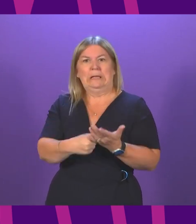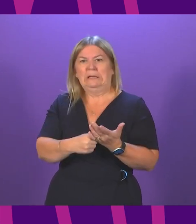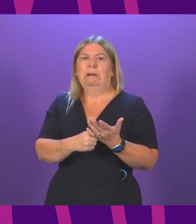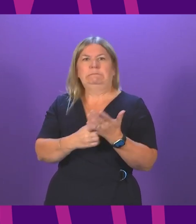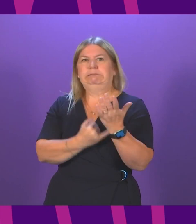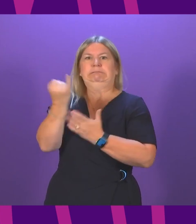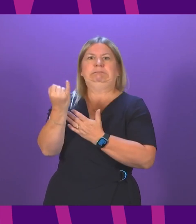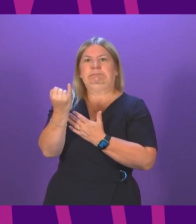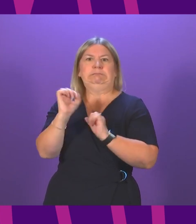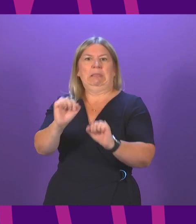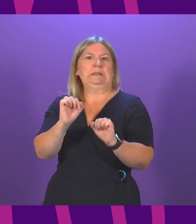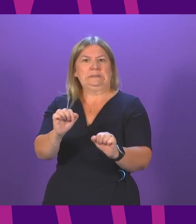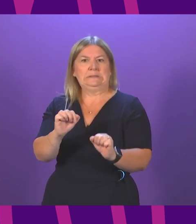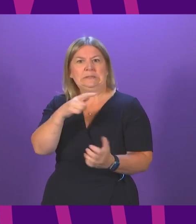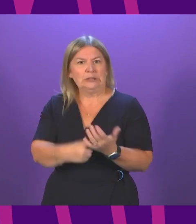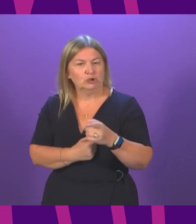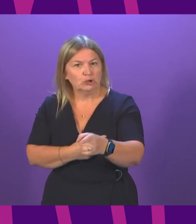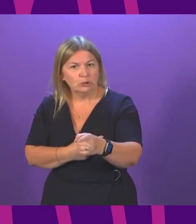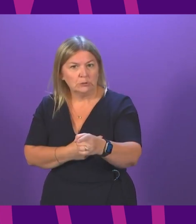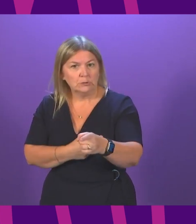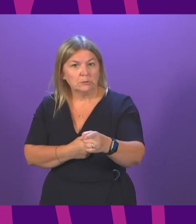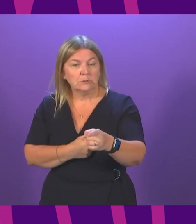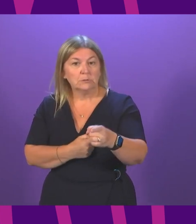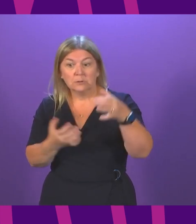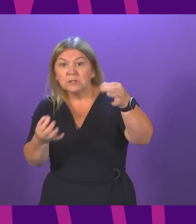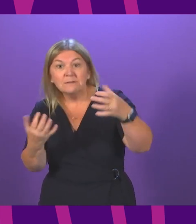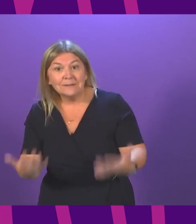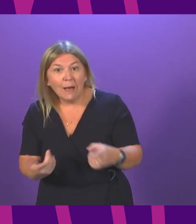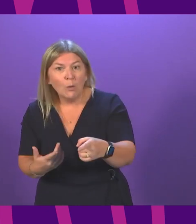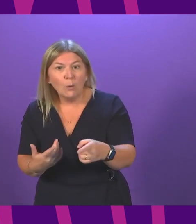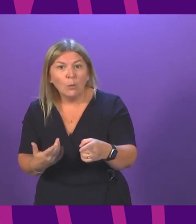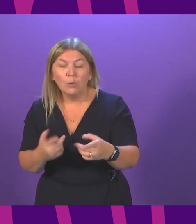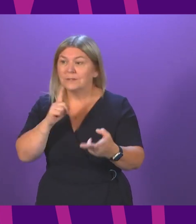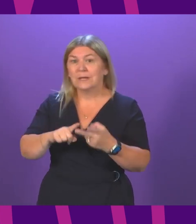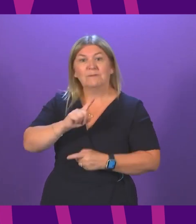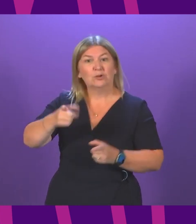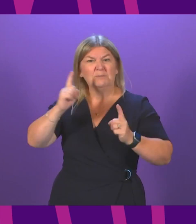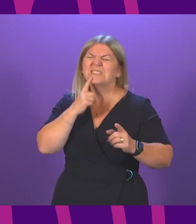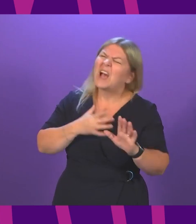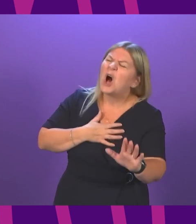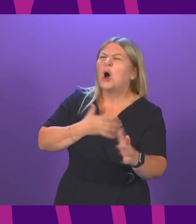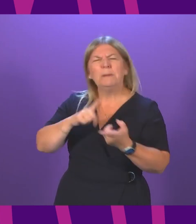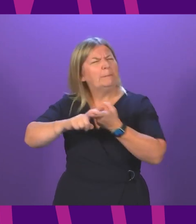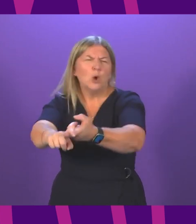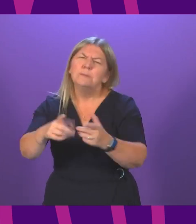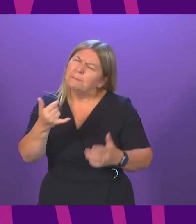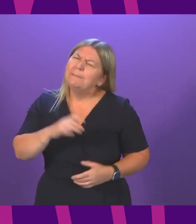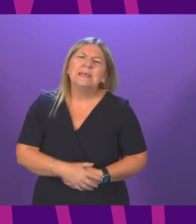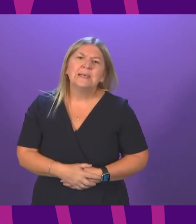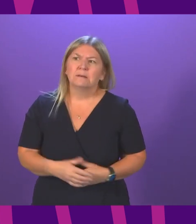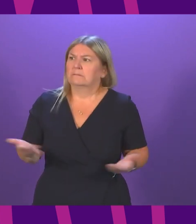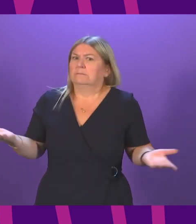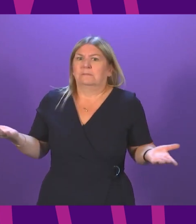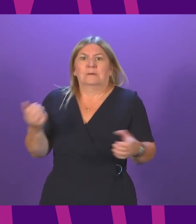ago, he was against them. Just this morning, at the Covid committee, the Deputy First Minister suggested they could be permanent. This